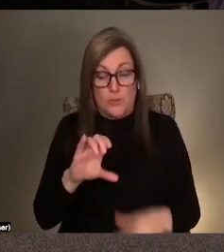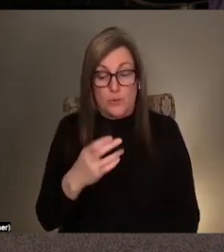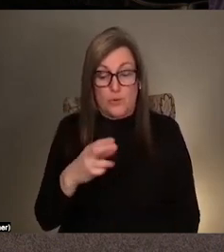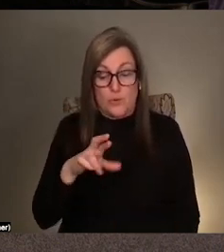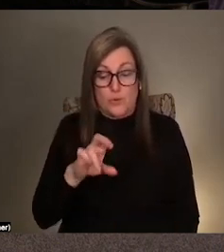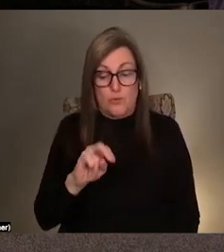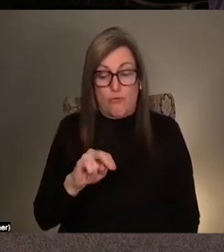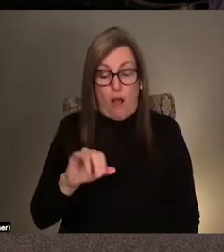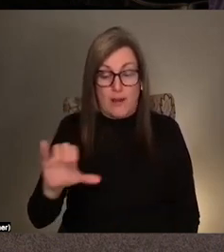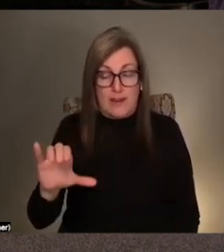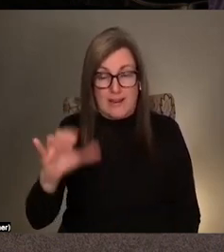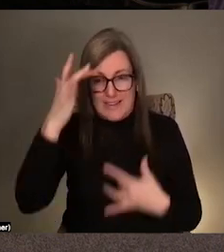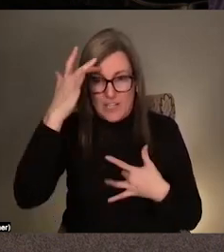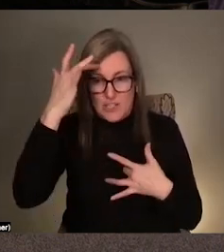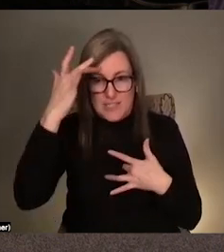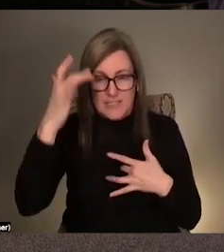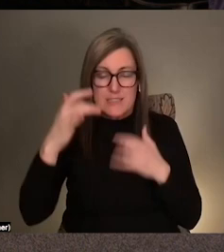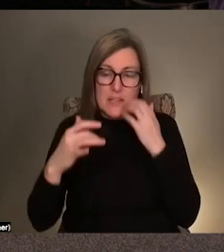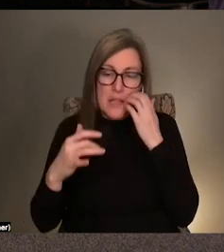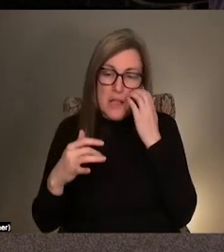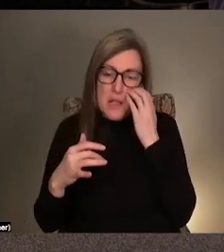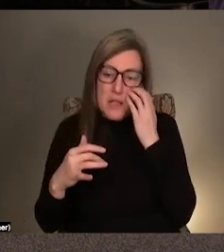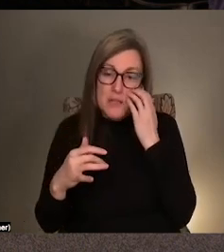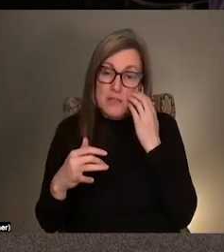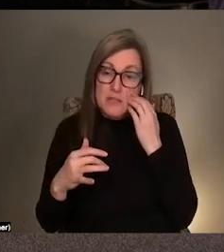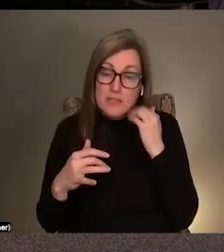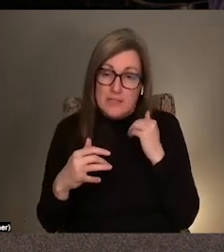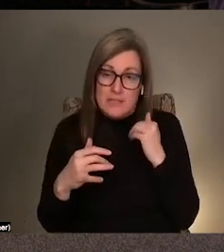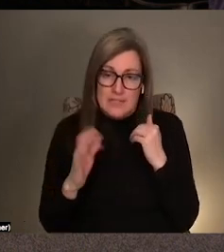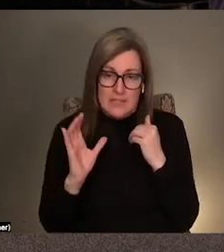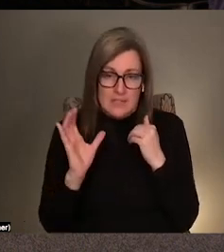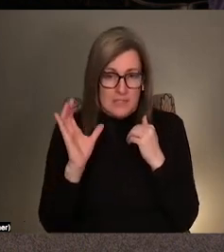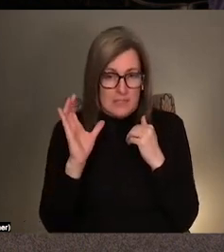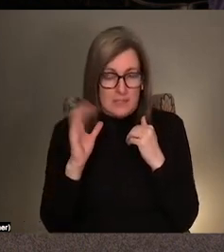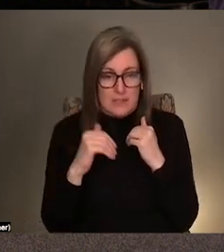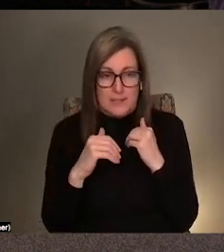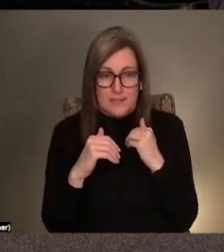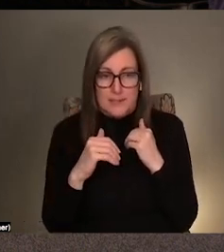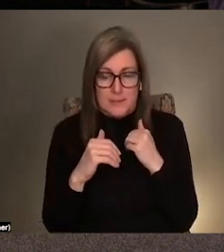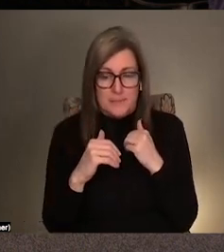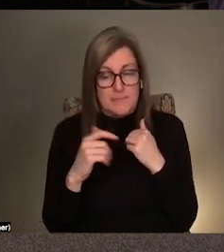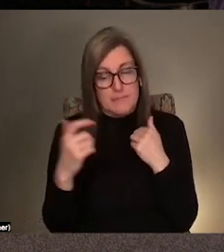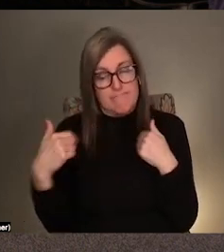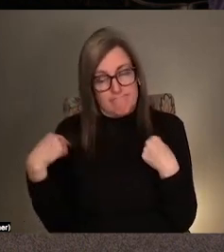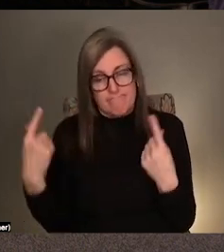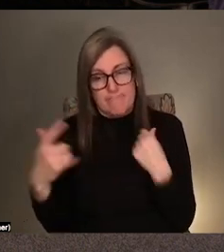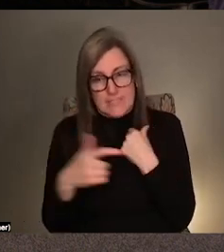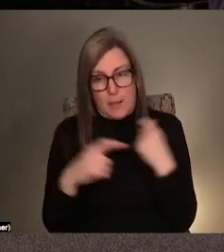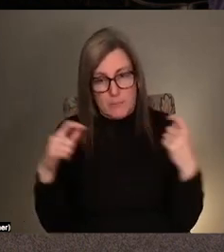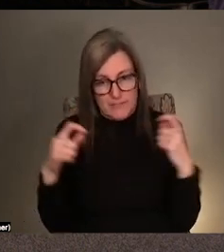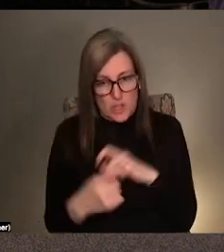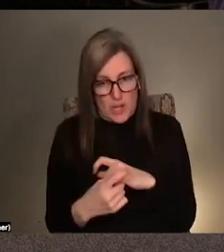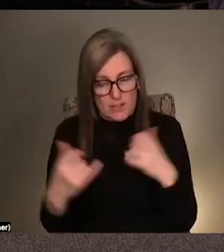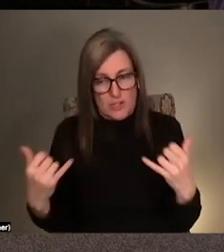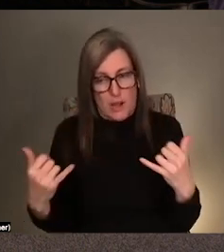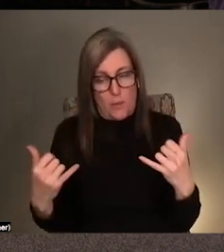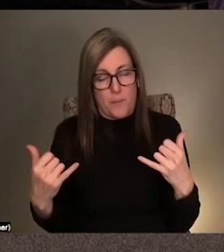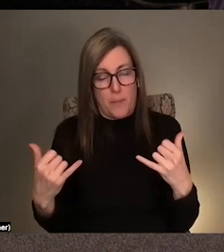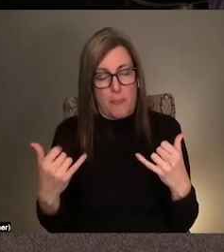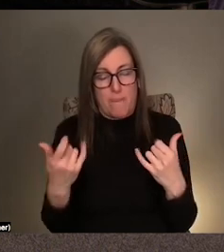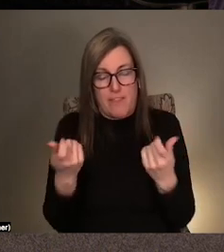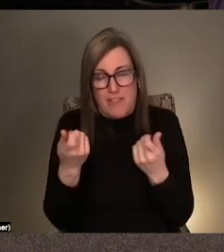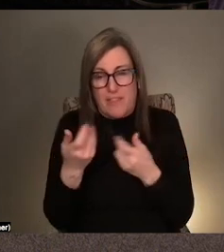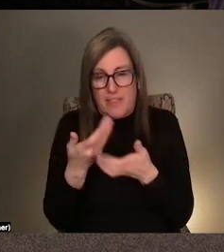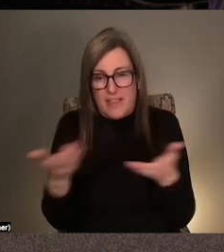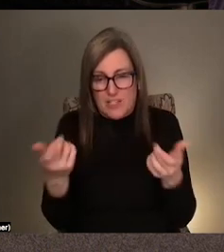yeah, the kind of strange occupation that chronic illness, uh, I mean, times have changed. Things are a little different,